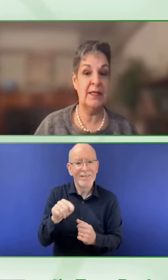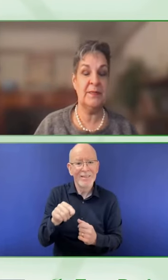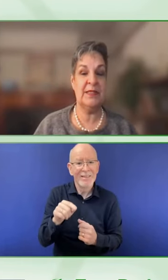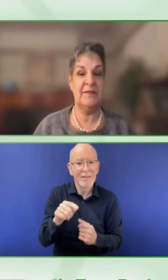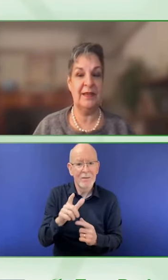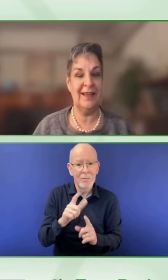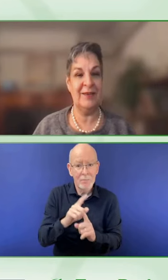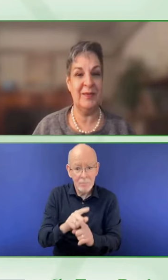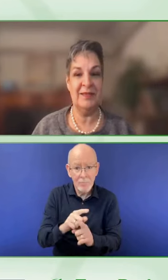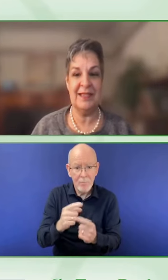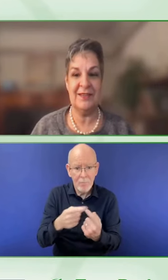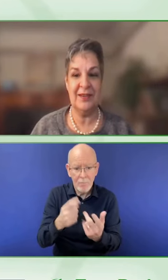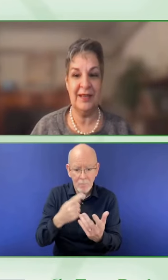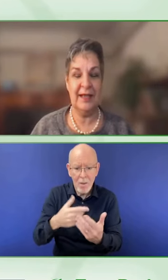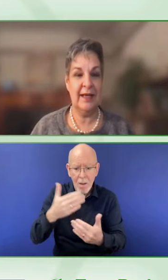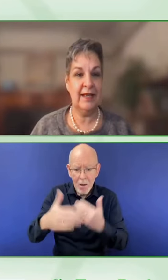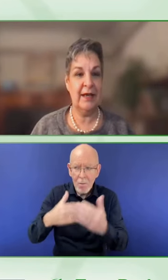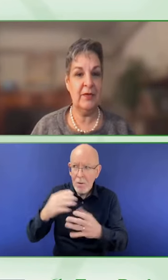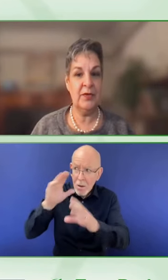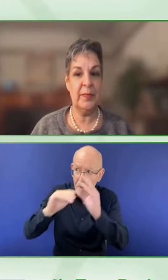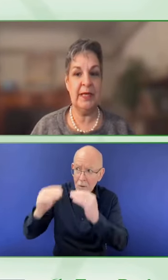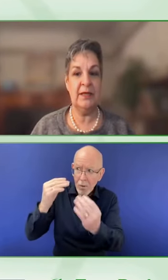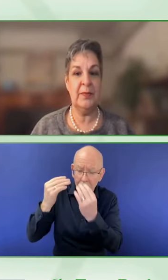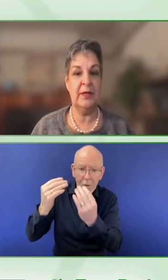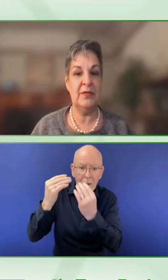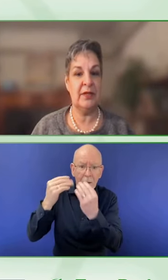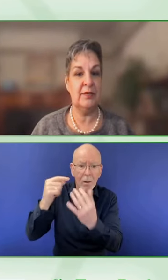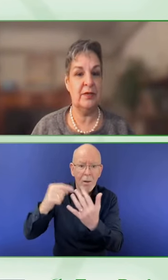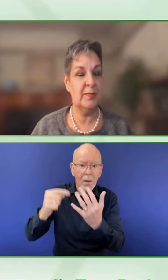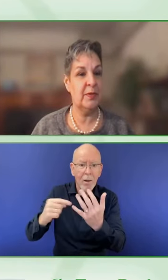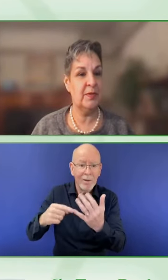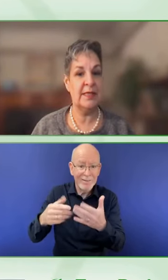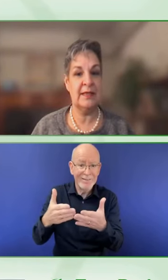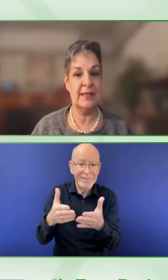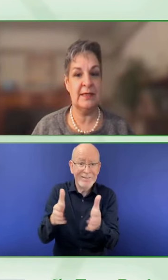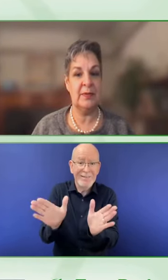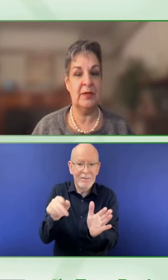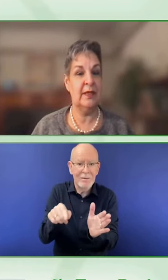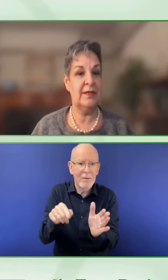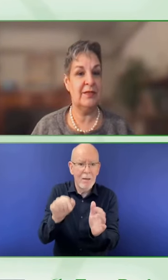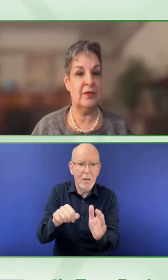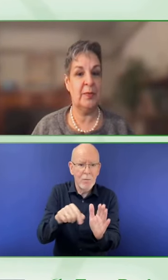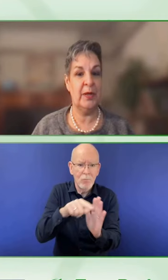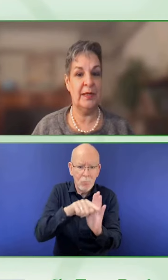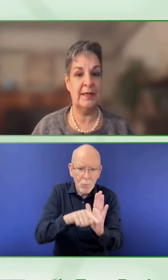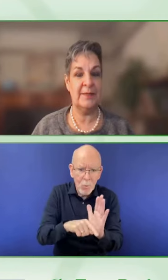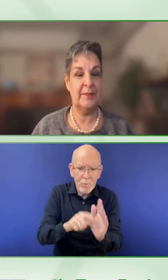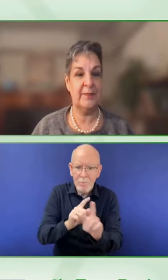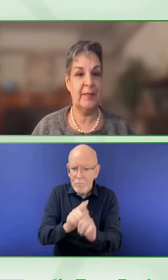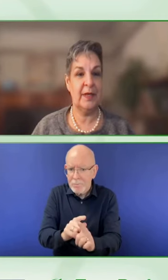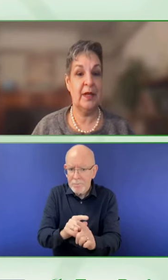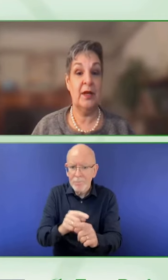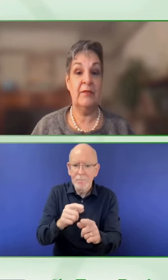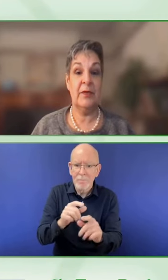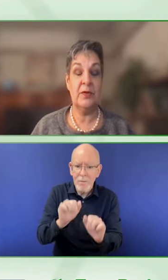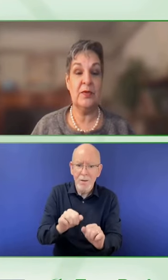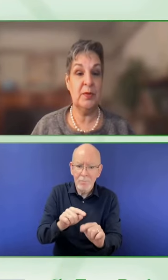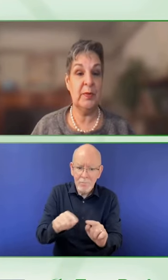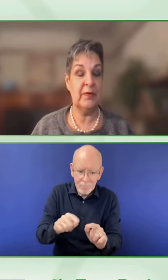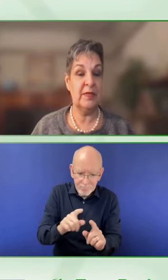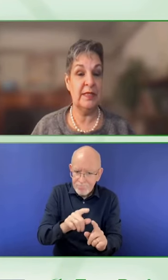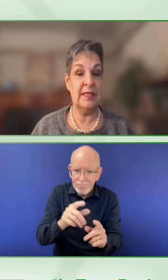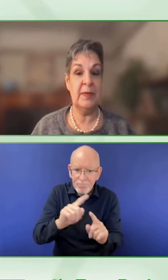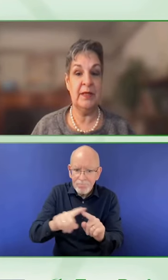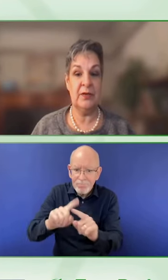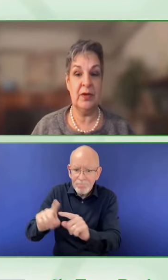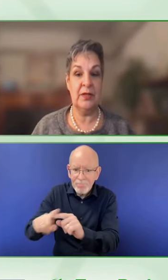domain specific accountabilities are and how they're dependent upon each other to produce accessible digital products. For those